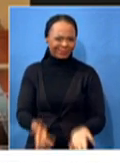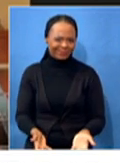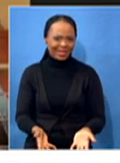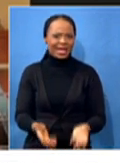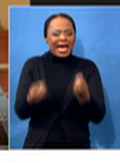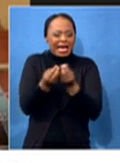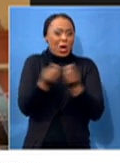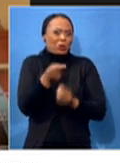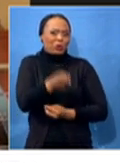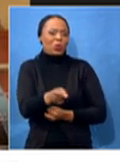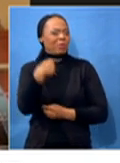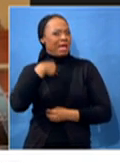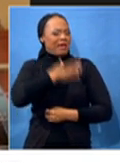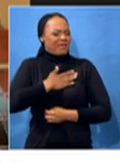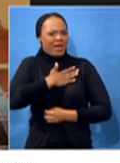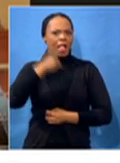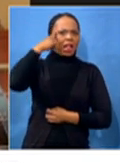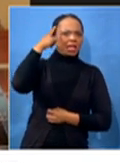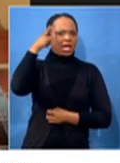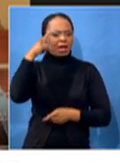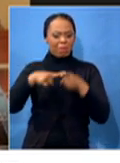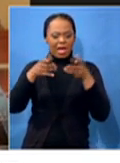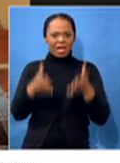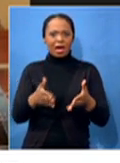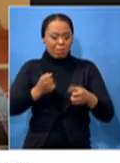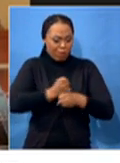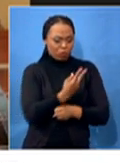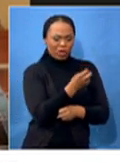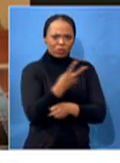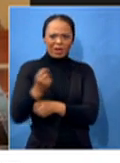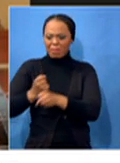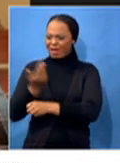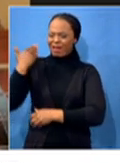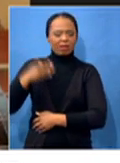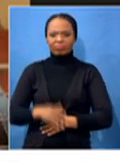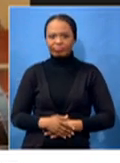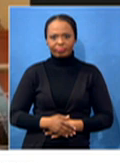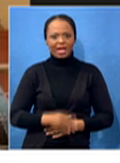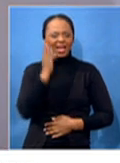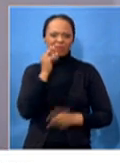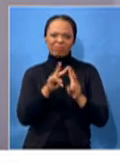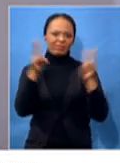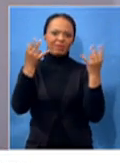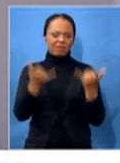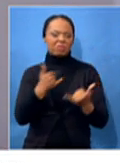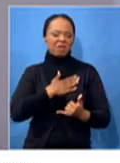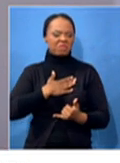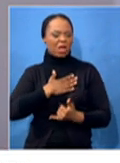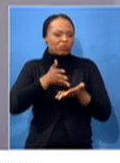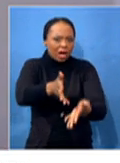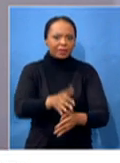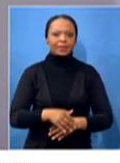things that we actually, the players of today, they're still experiencing it. No. Have you been